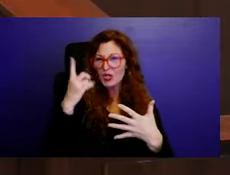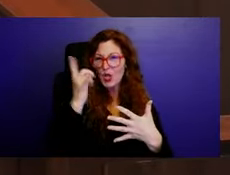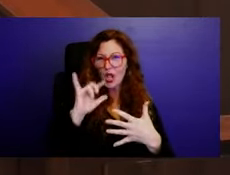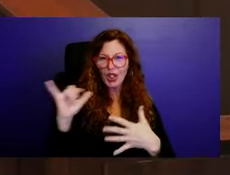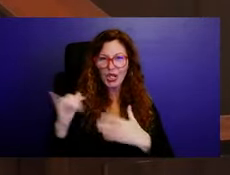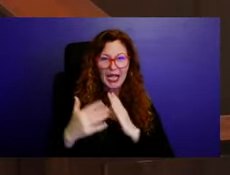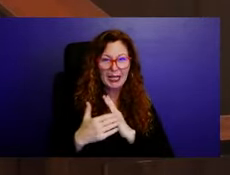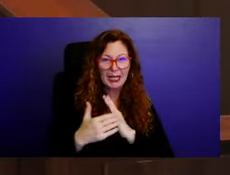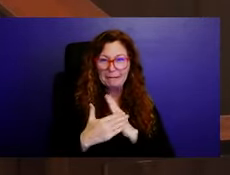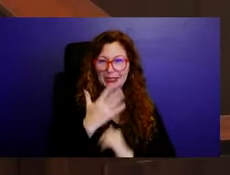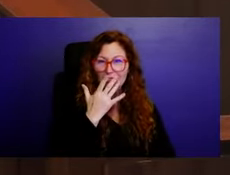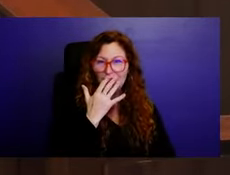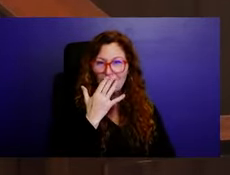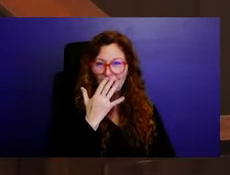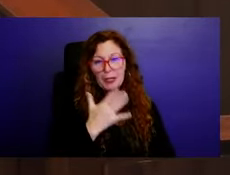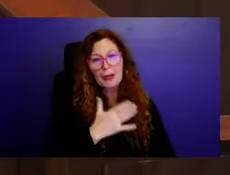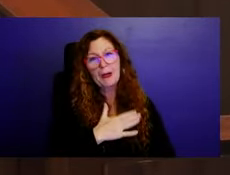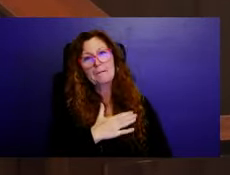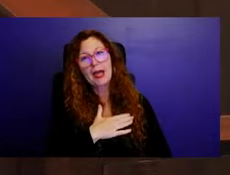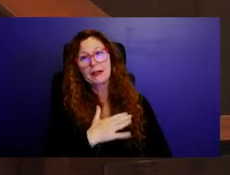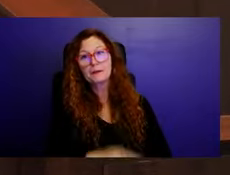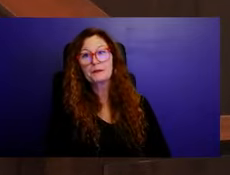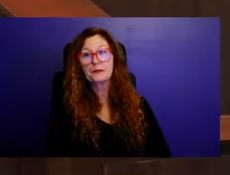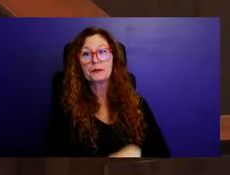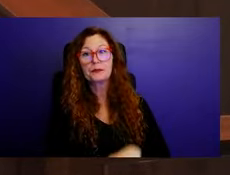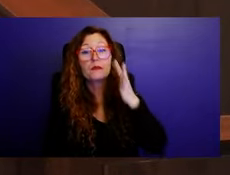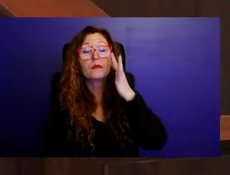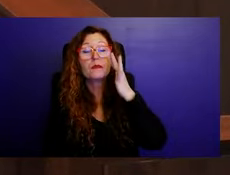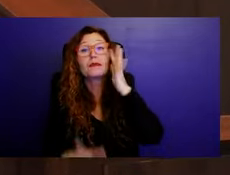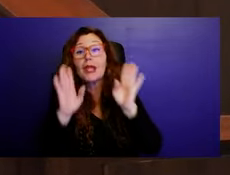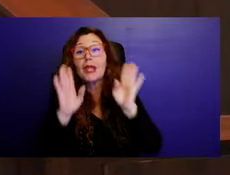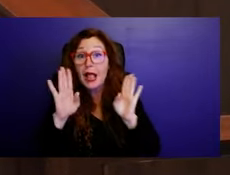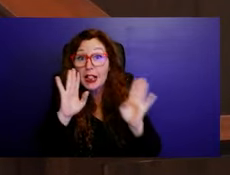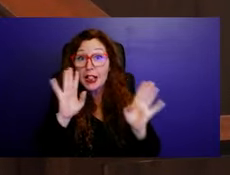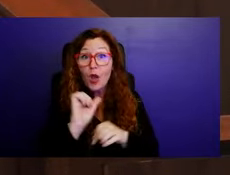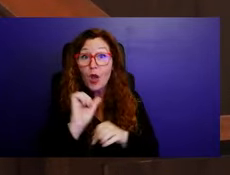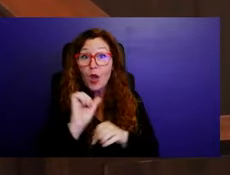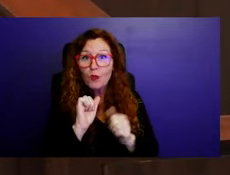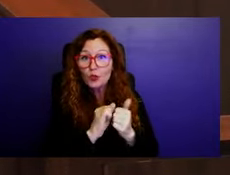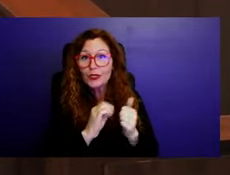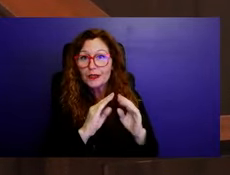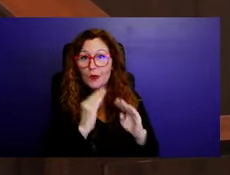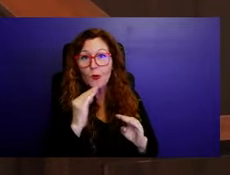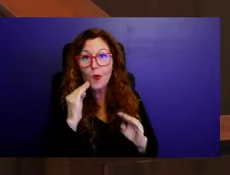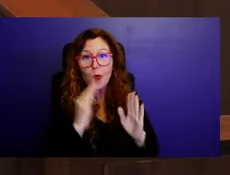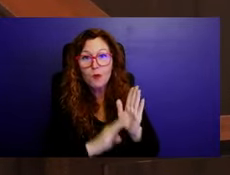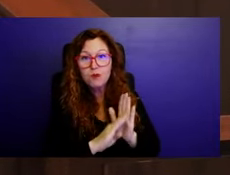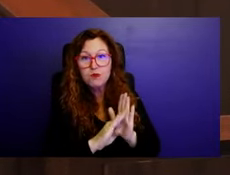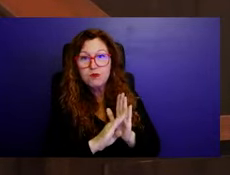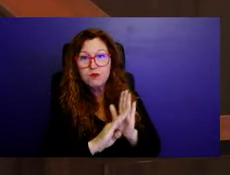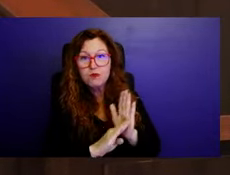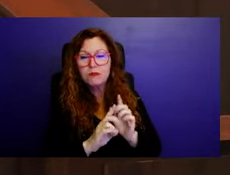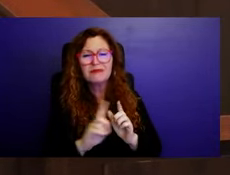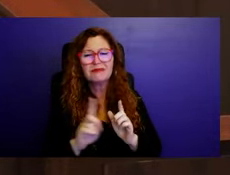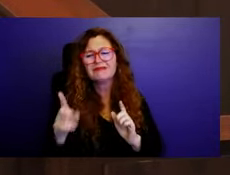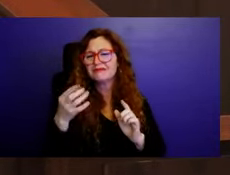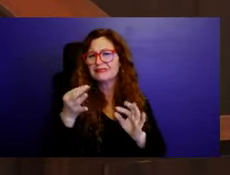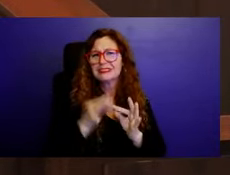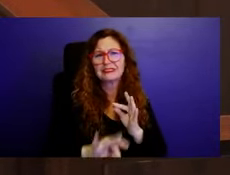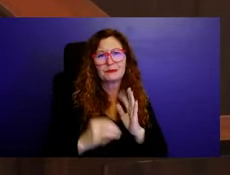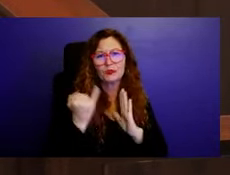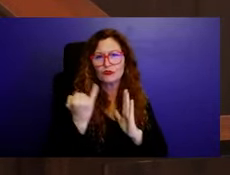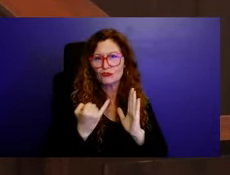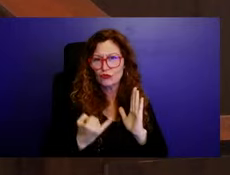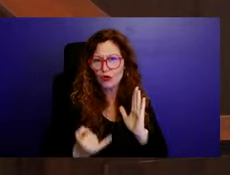I'm a Carlson with Pulte homes. Um, so those were illustrative renderings, the single family, there's actually six different color